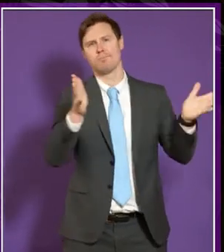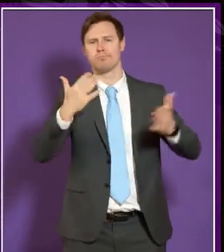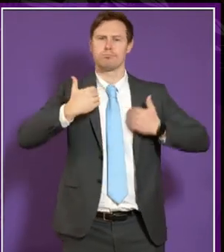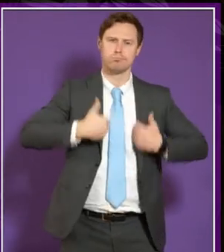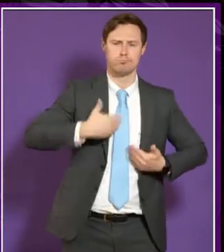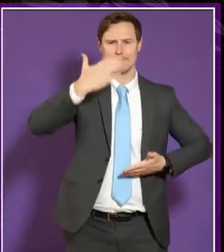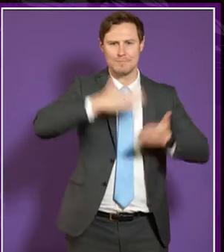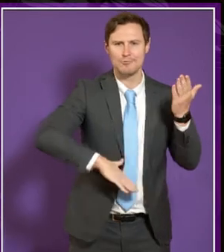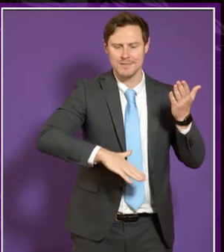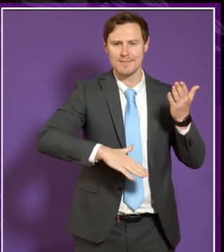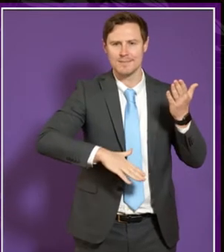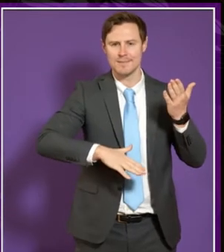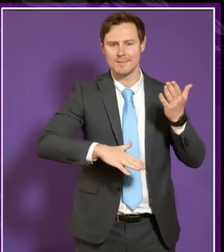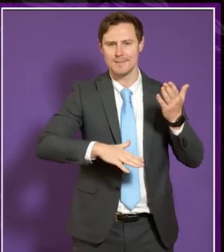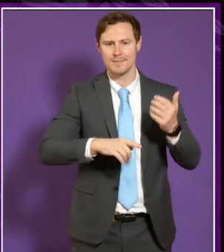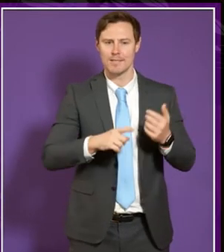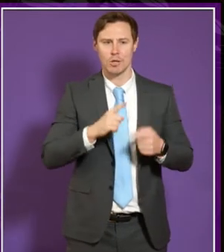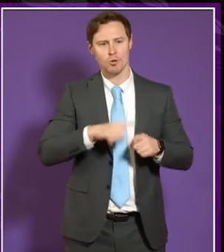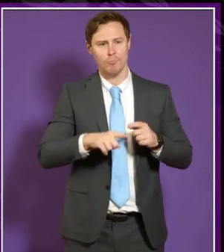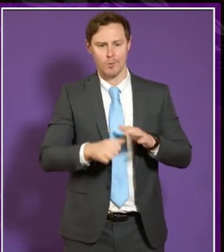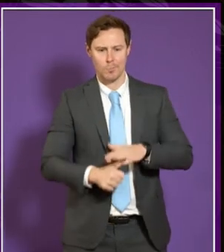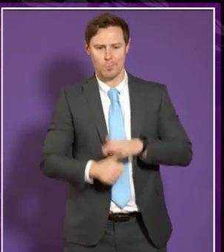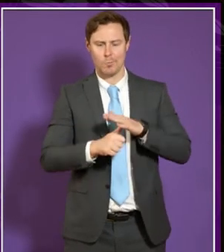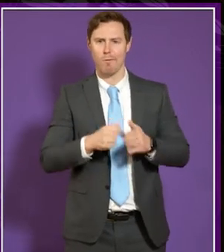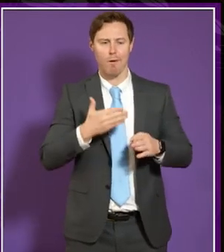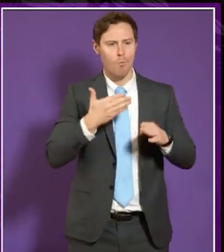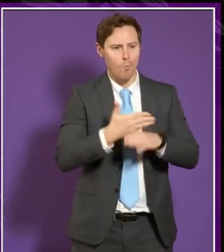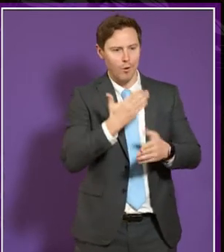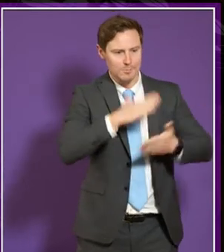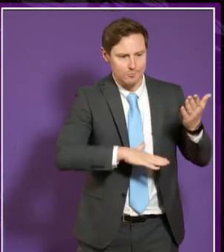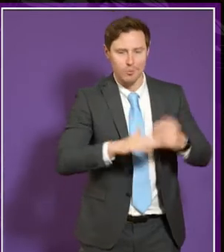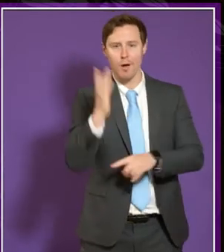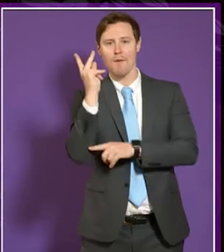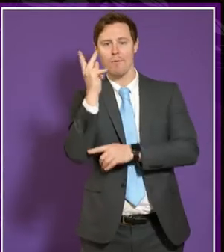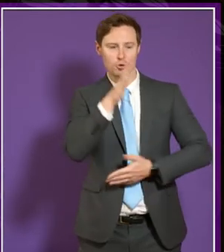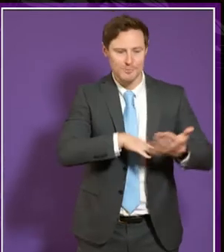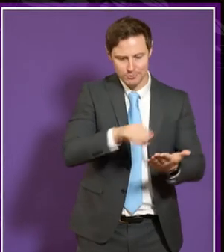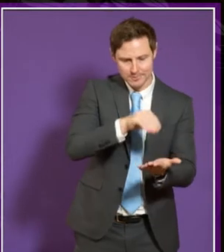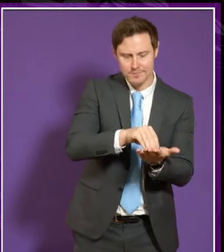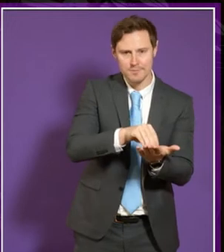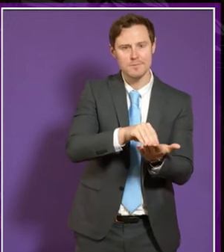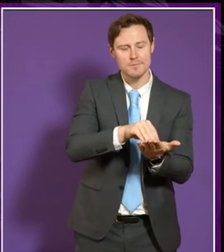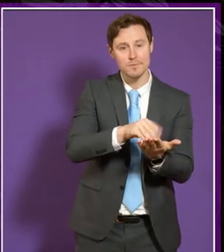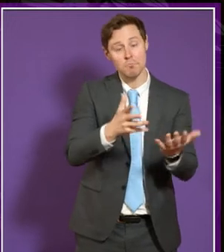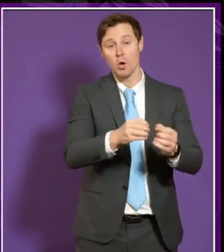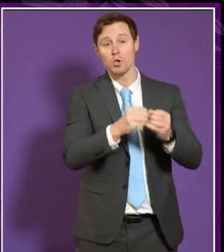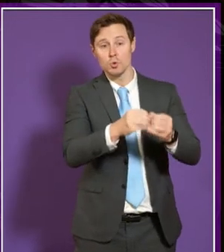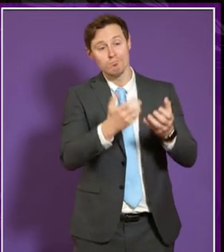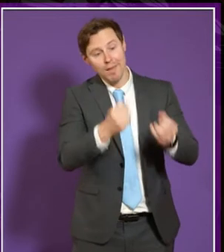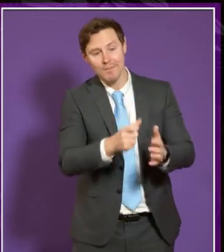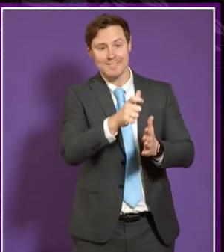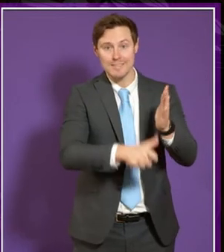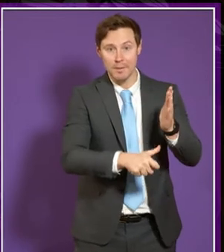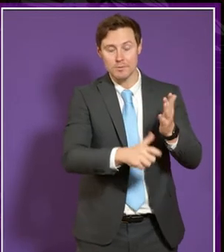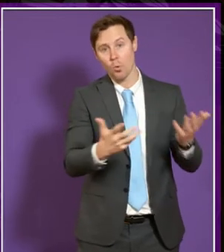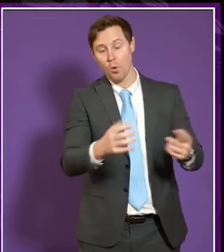but you know a lot of people you know it's looked favourably for students to have had work experience or voluntary experience which for students with disabilities or